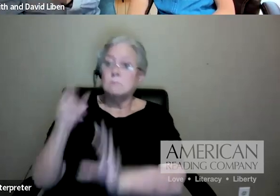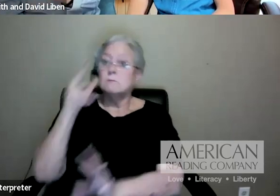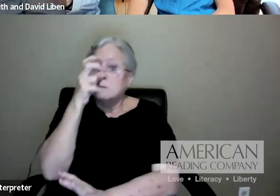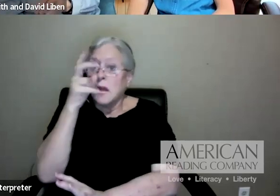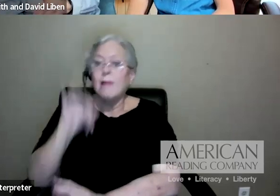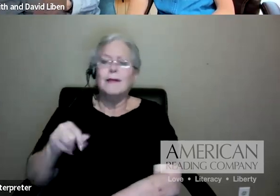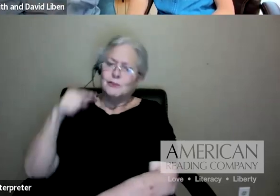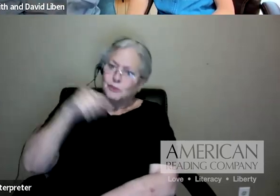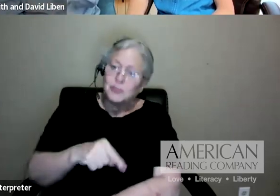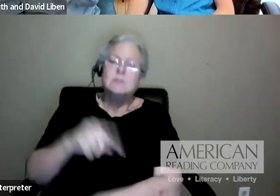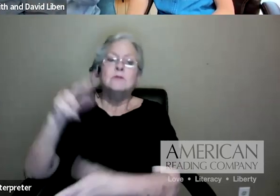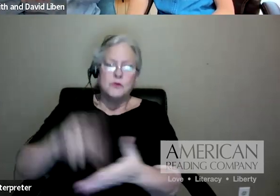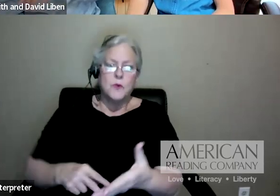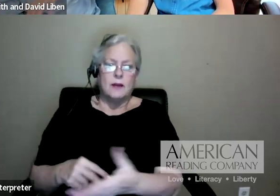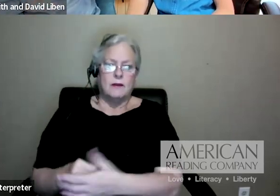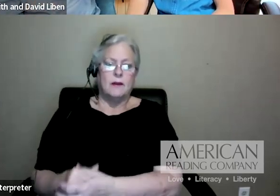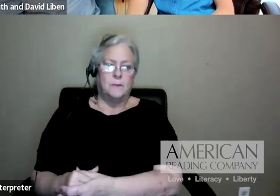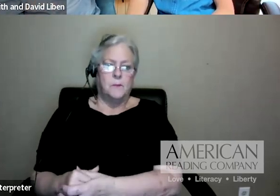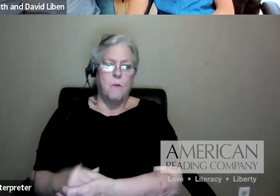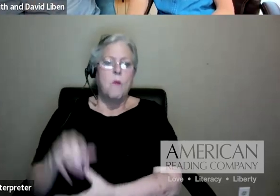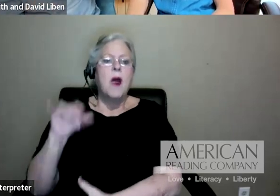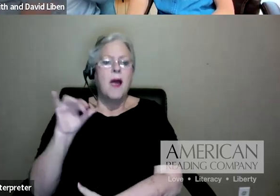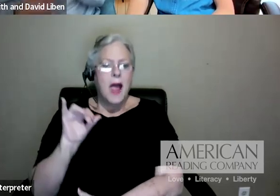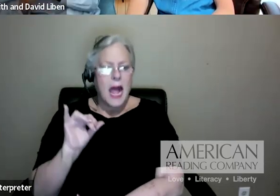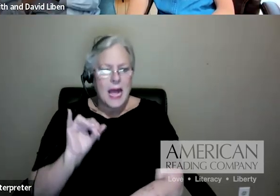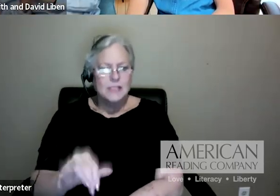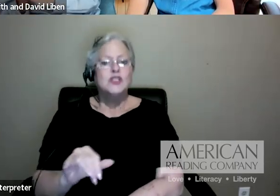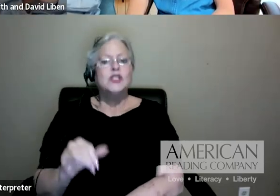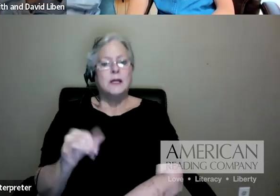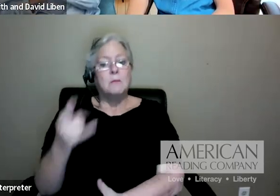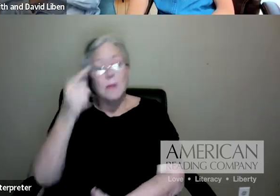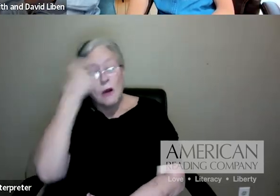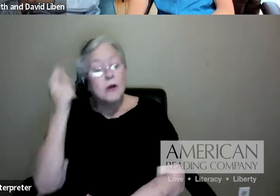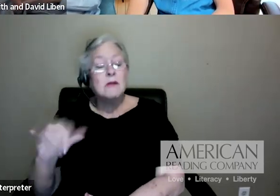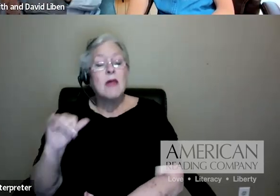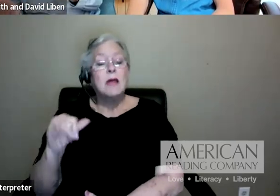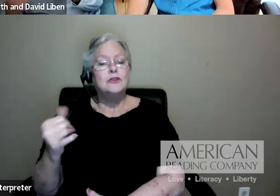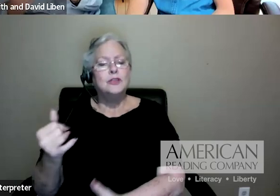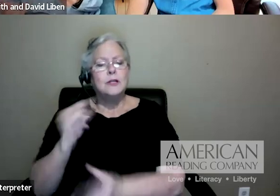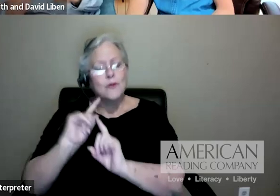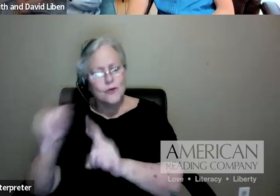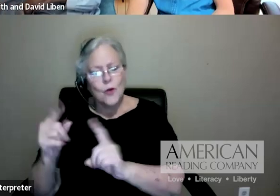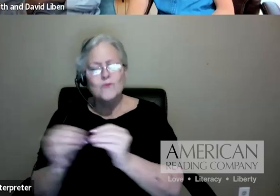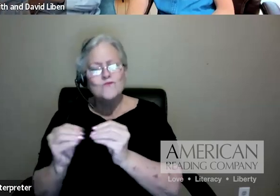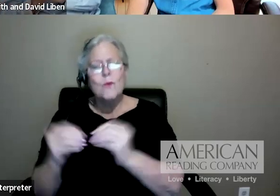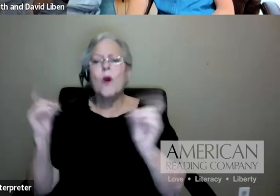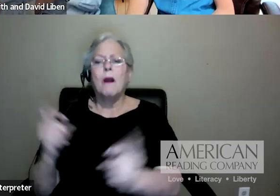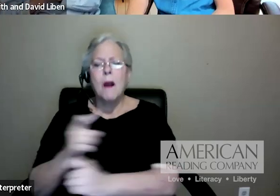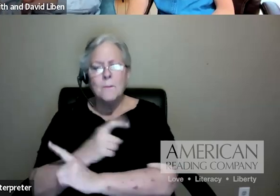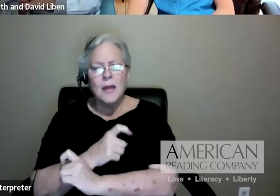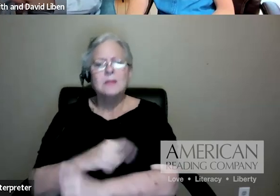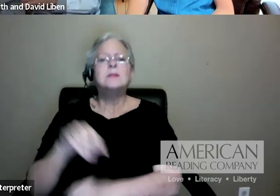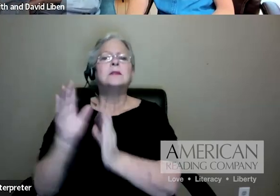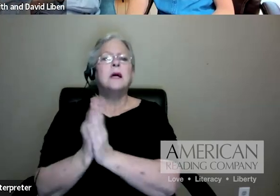topic, believe me, she was able to accelerate to more complex text. So it brings everybody in.